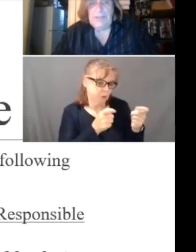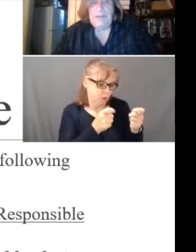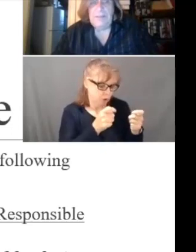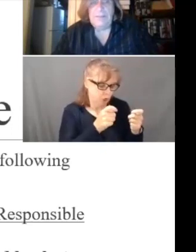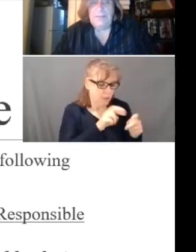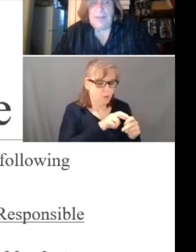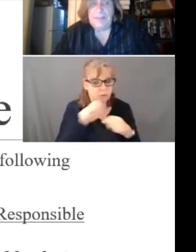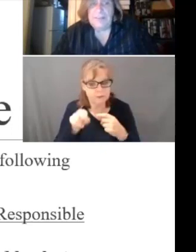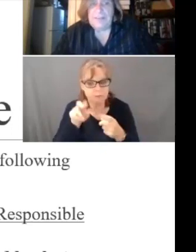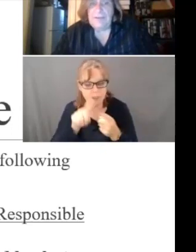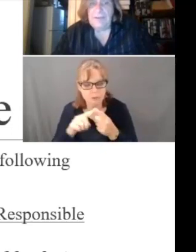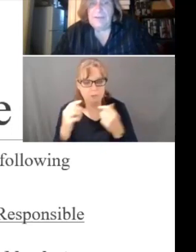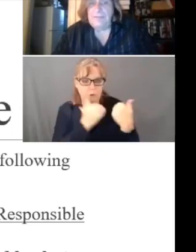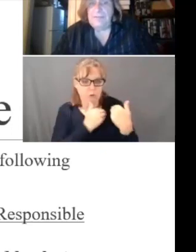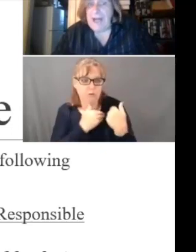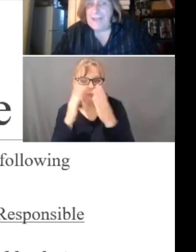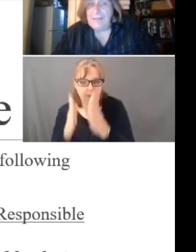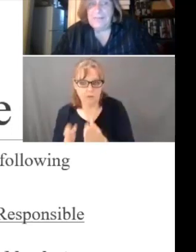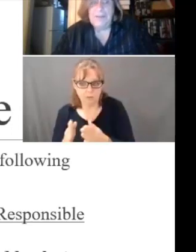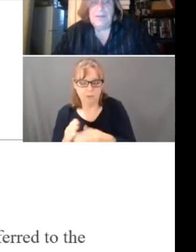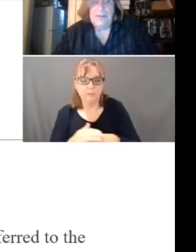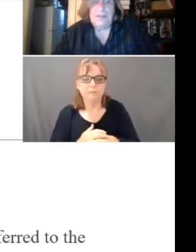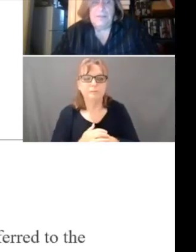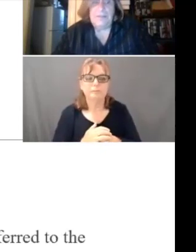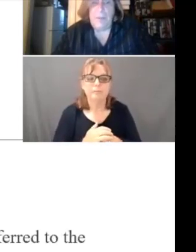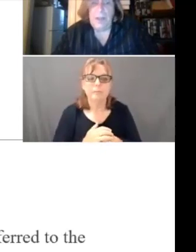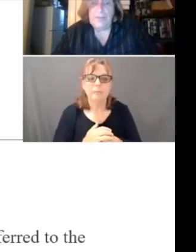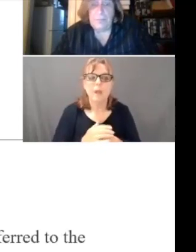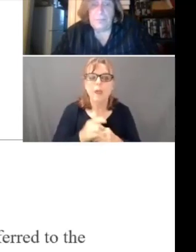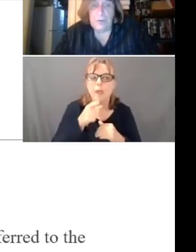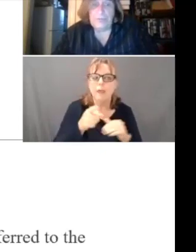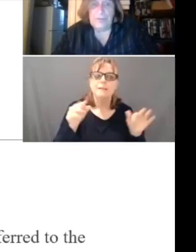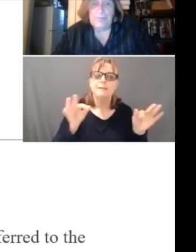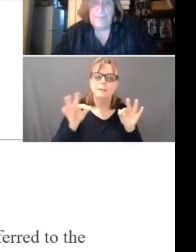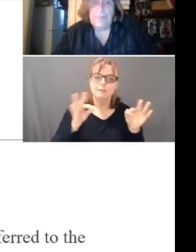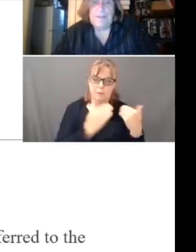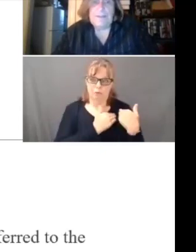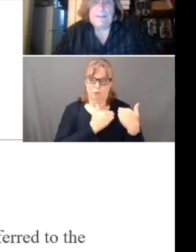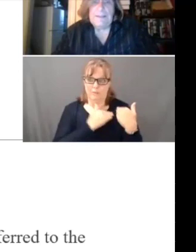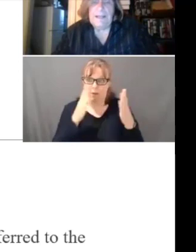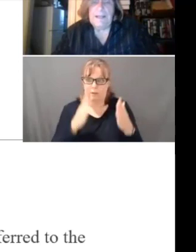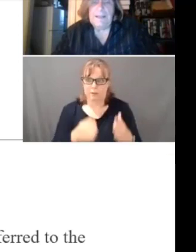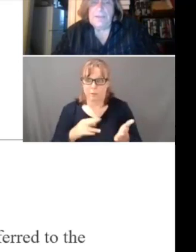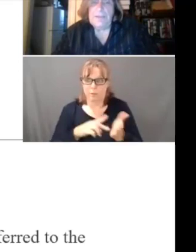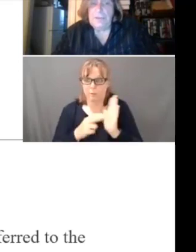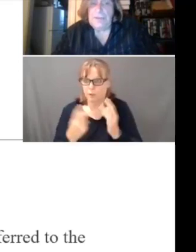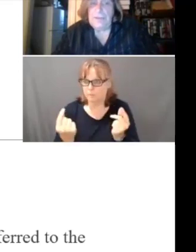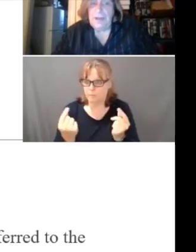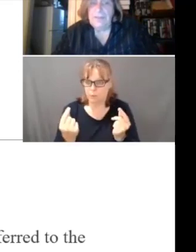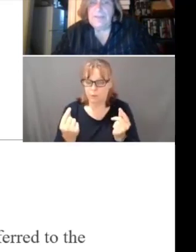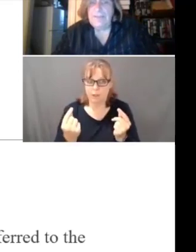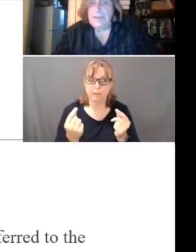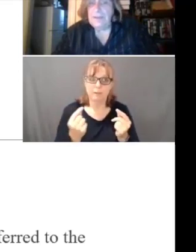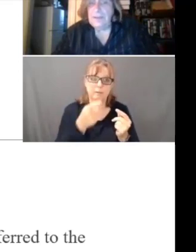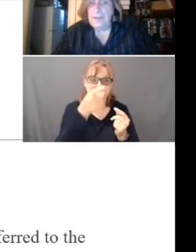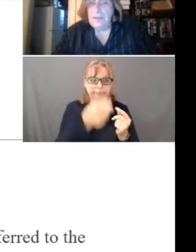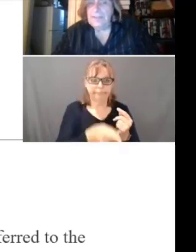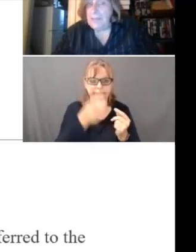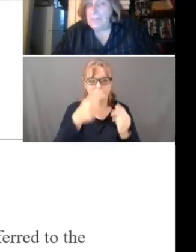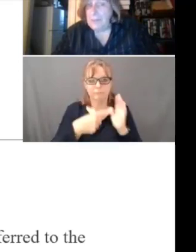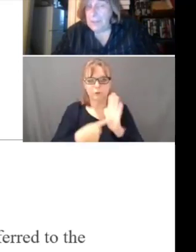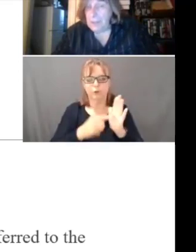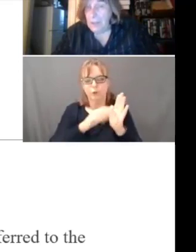Briefly, number slide seven defines that the responsible person and what their duties are, they shall